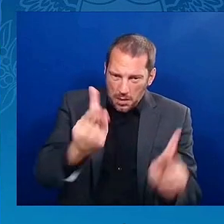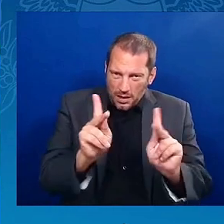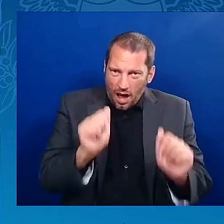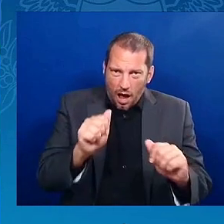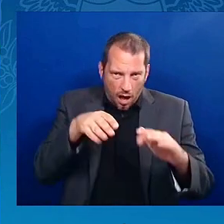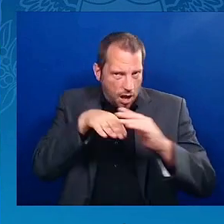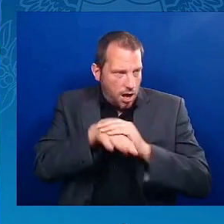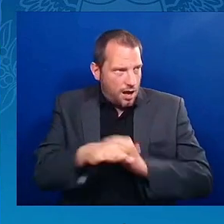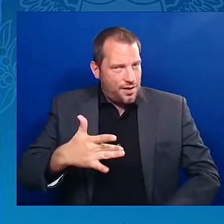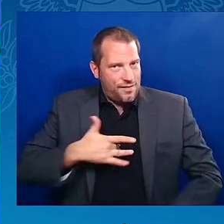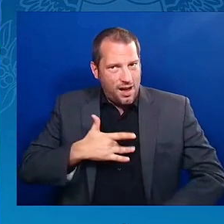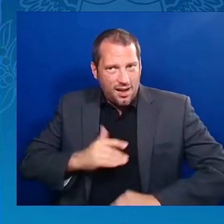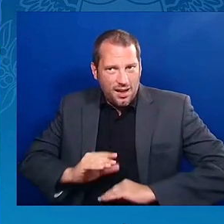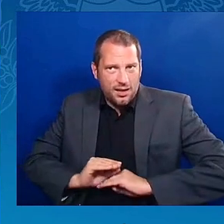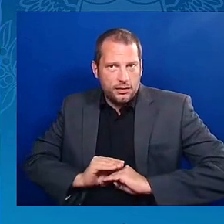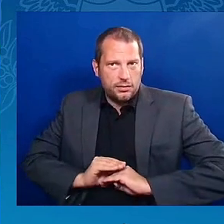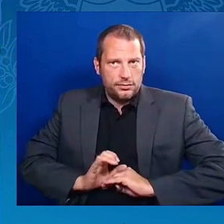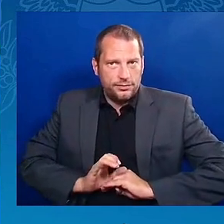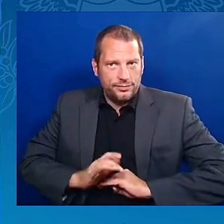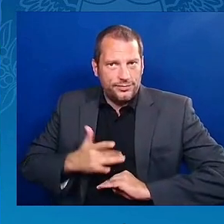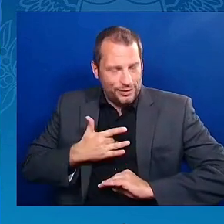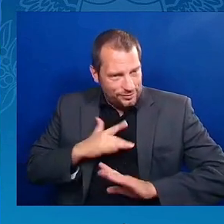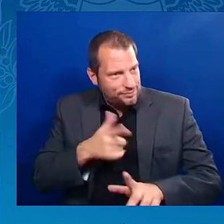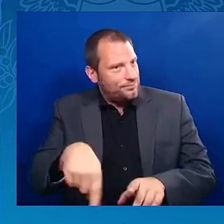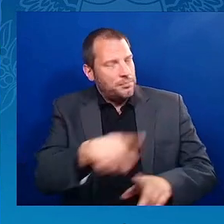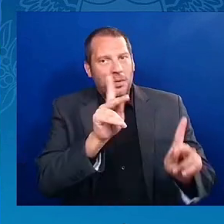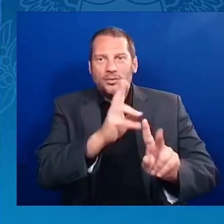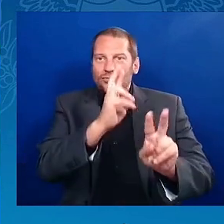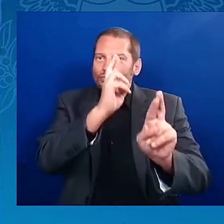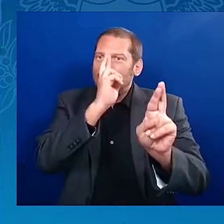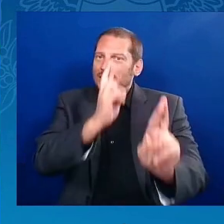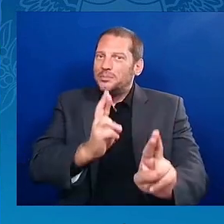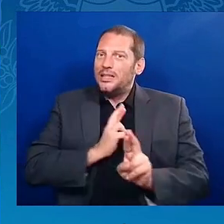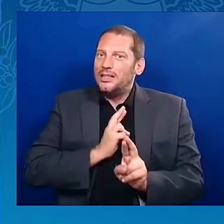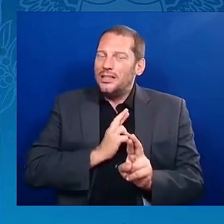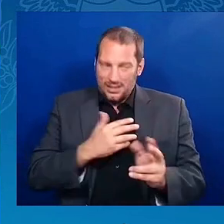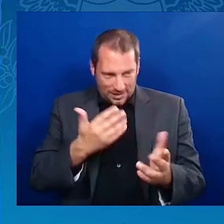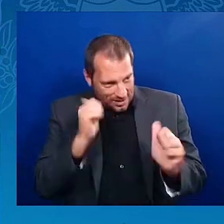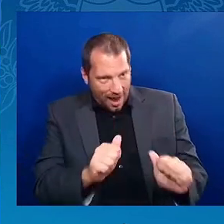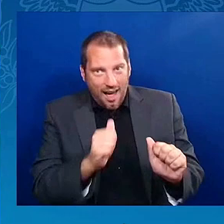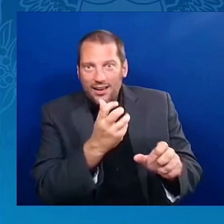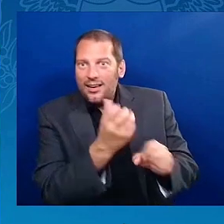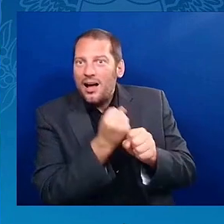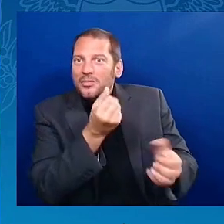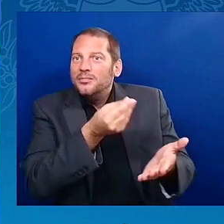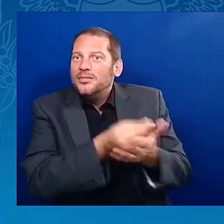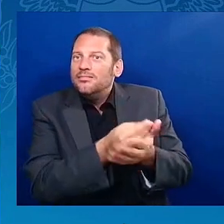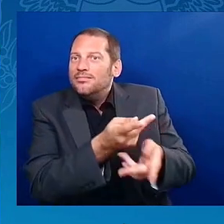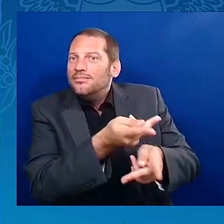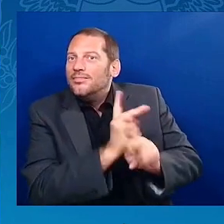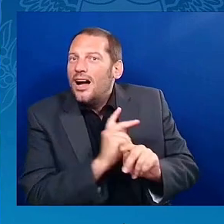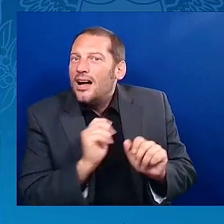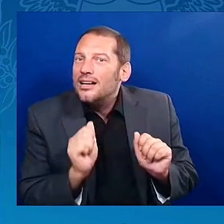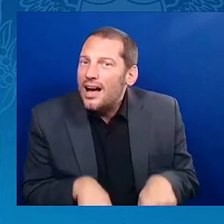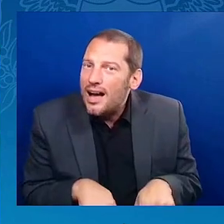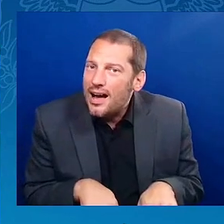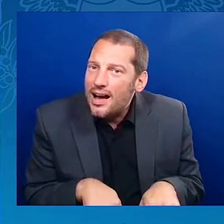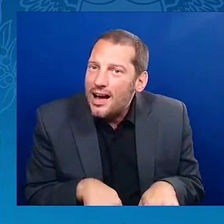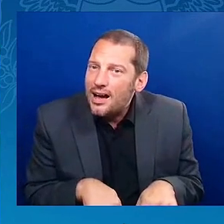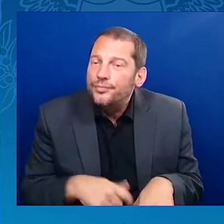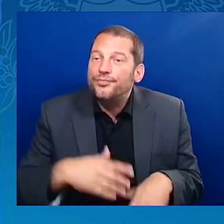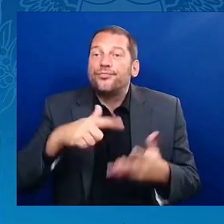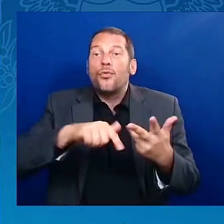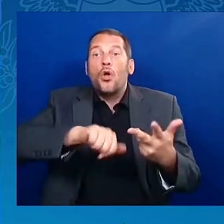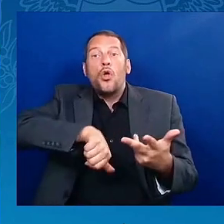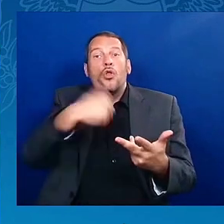access to capital. So we are doing that. The other piece that we have done is from the day that we came in offices and administration, President Biden and I